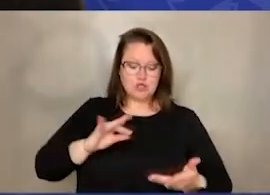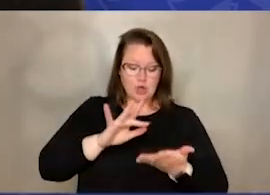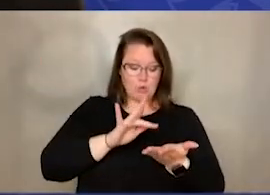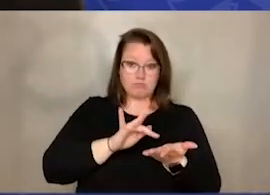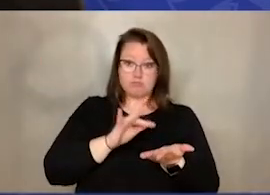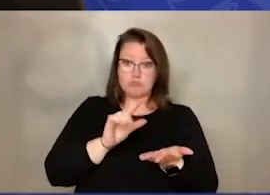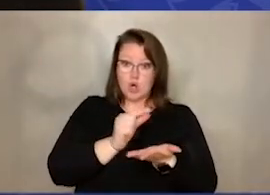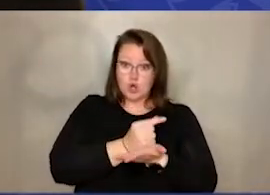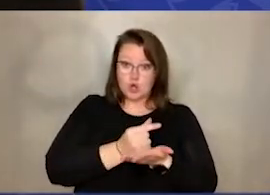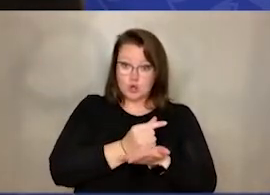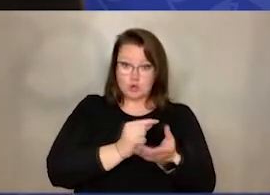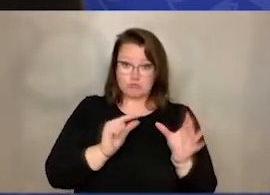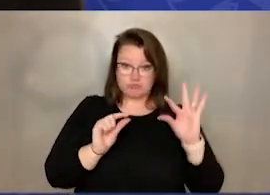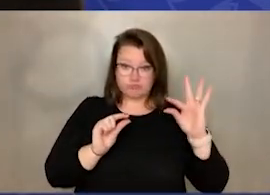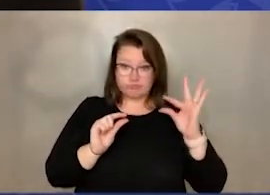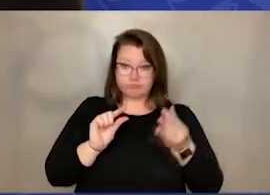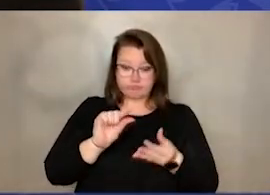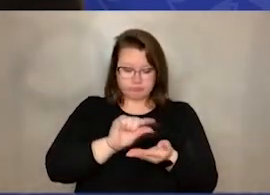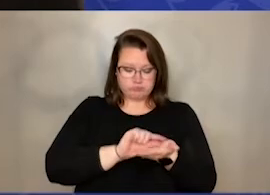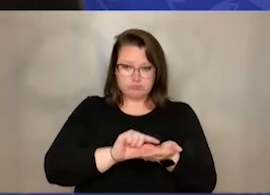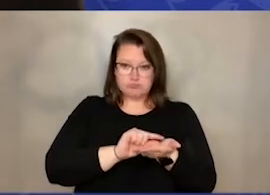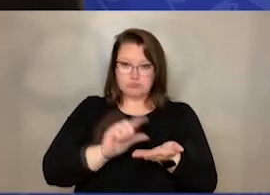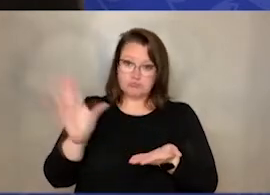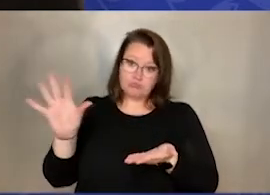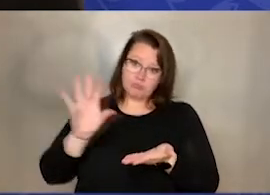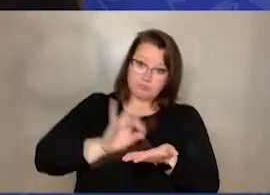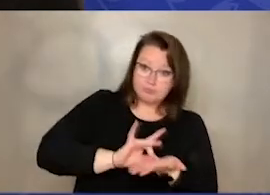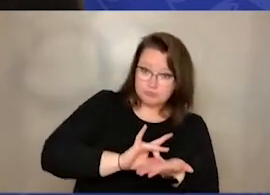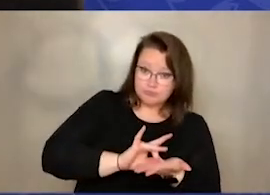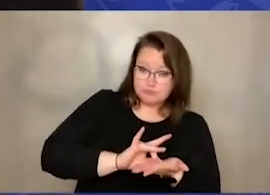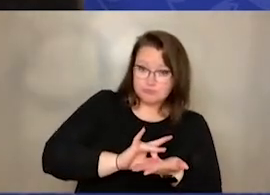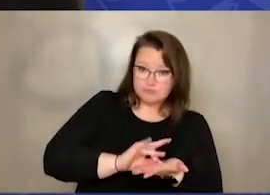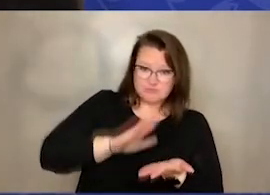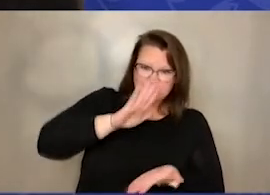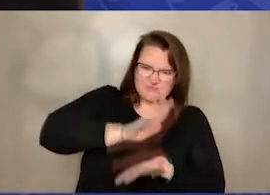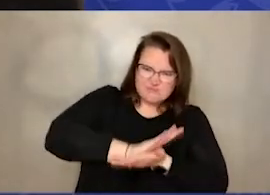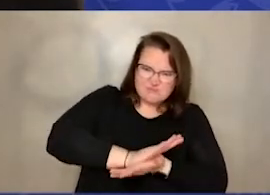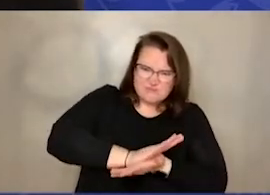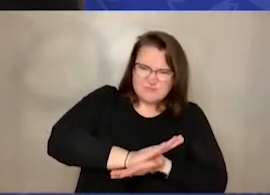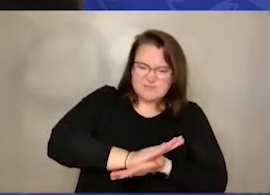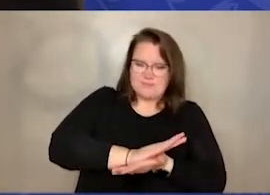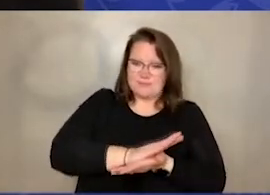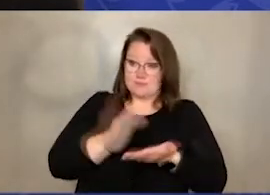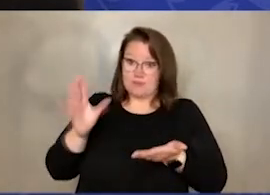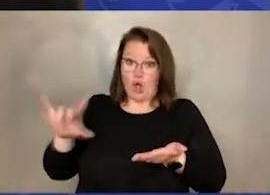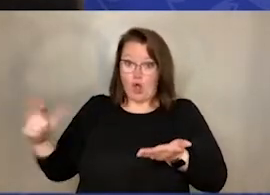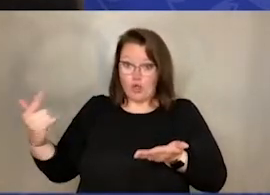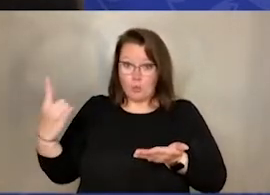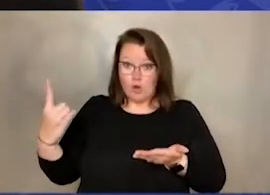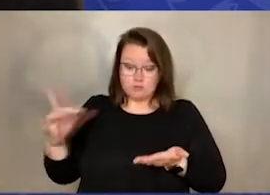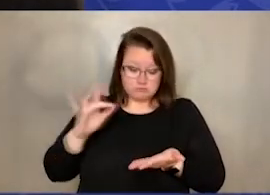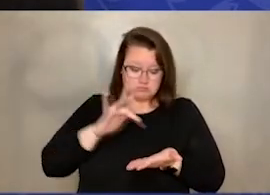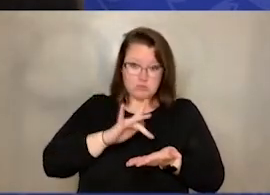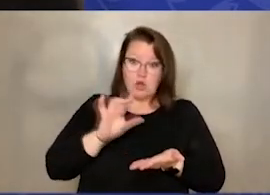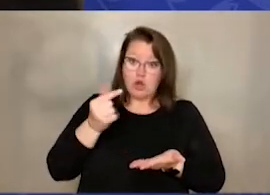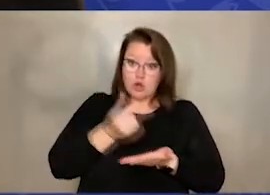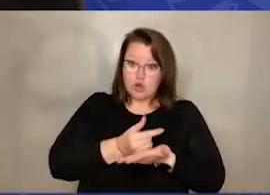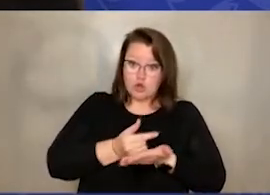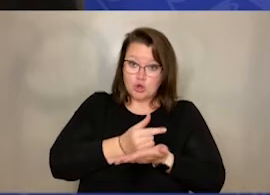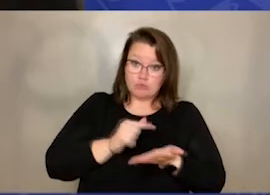Dot of glue, stick them together and squish them. Dot of glue,